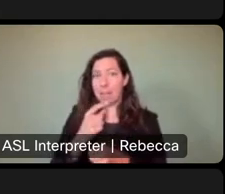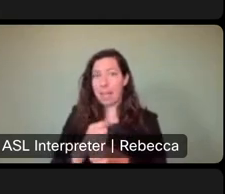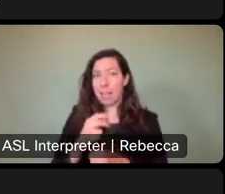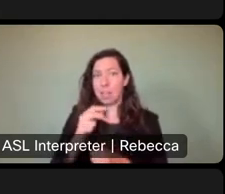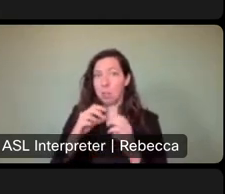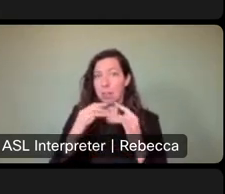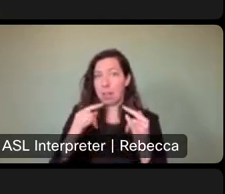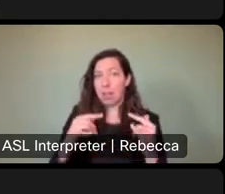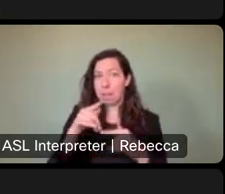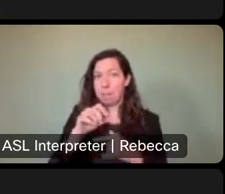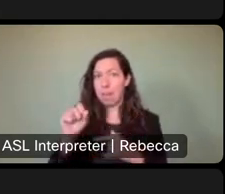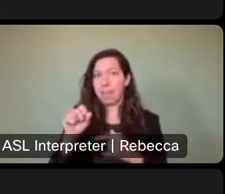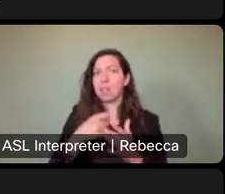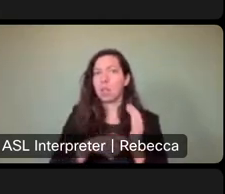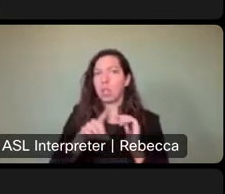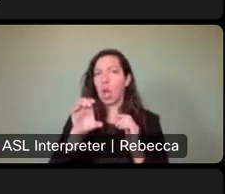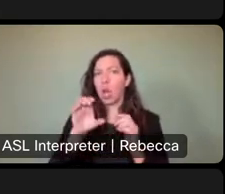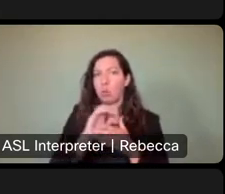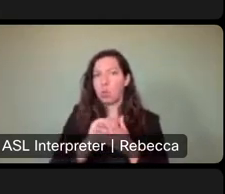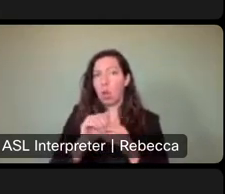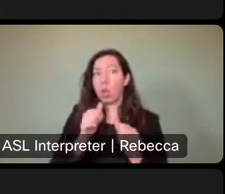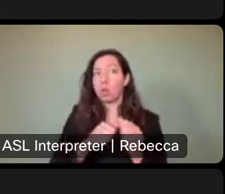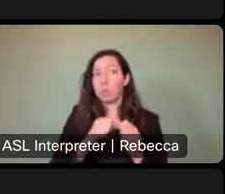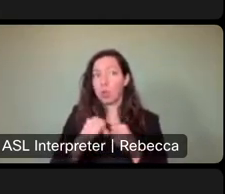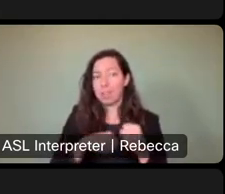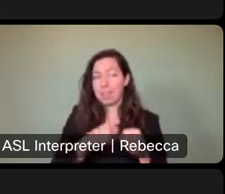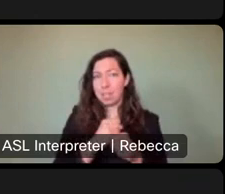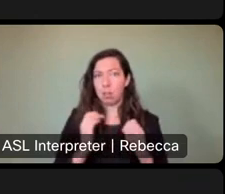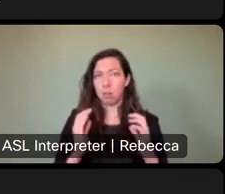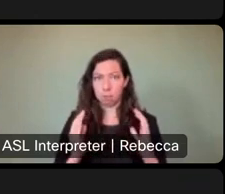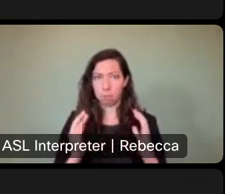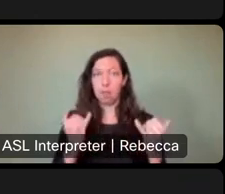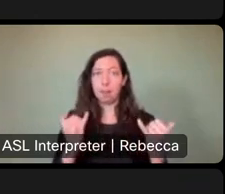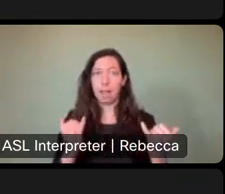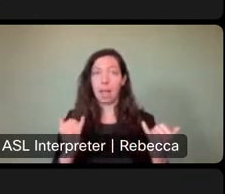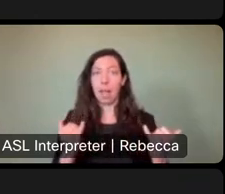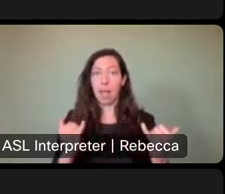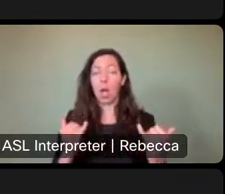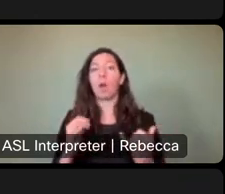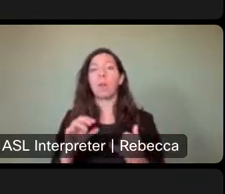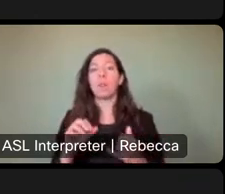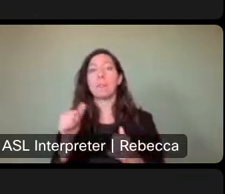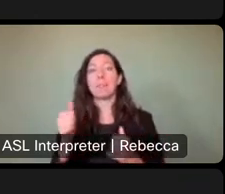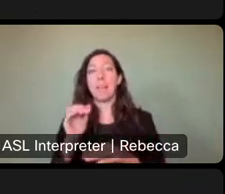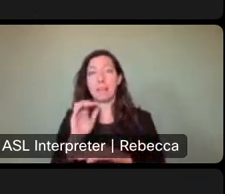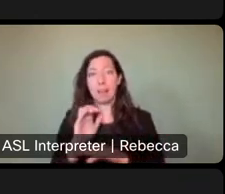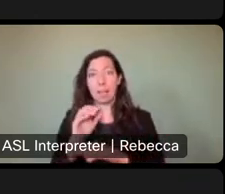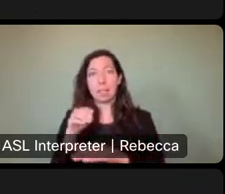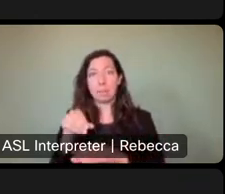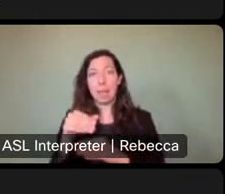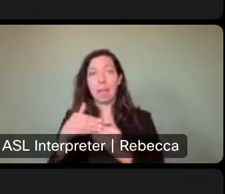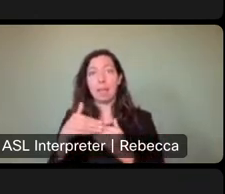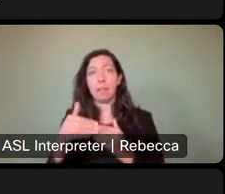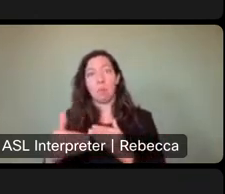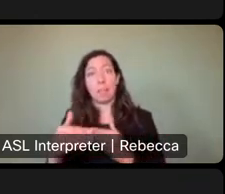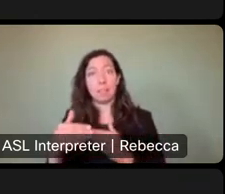it's a hundred dollars for a year. Uh, with our current fee structure after 10 nights, it's free for the remainder of the year. Uh, that's